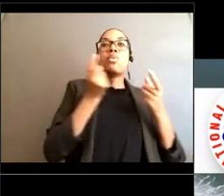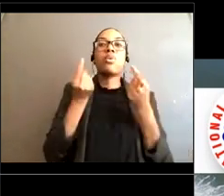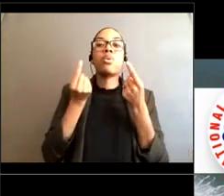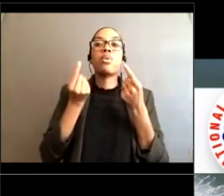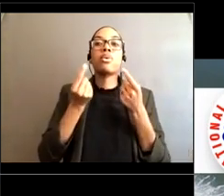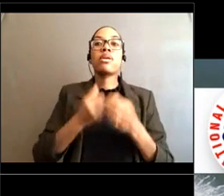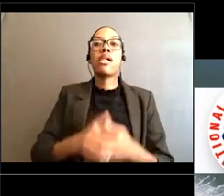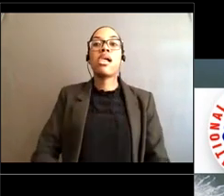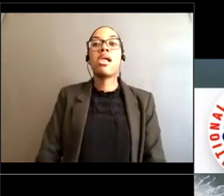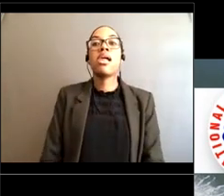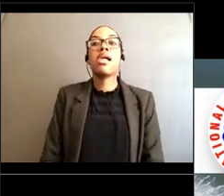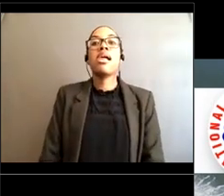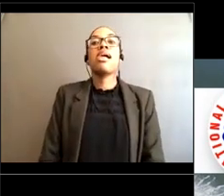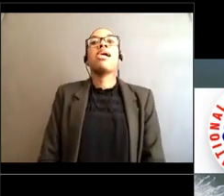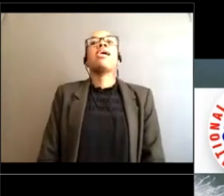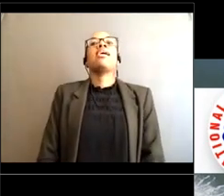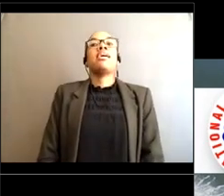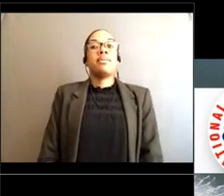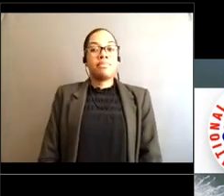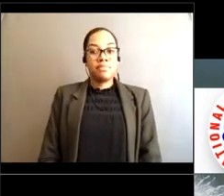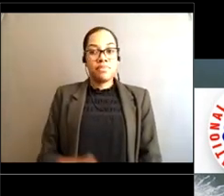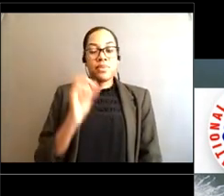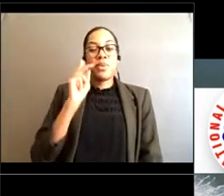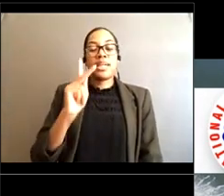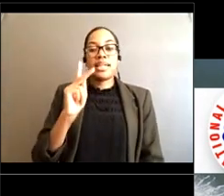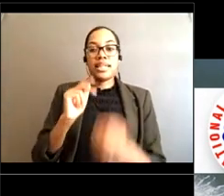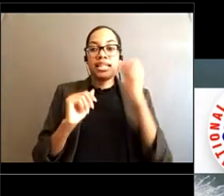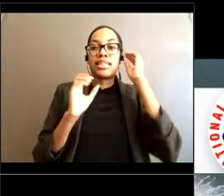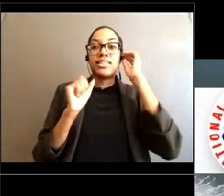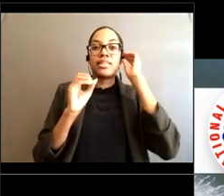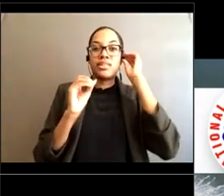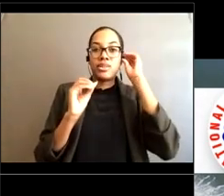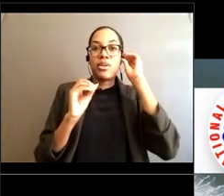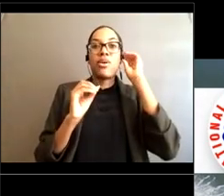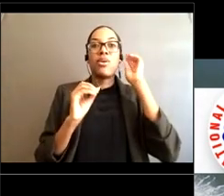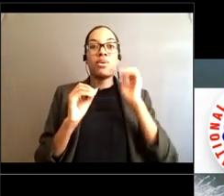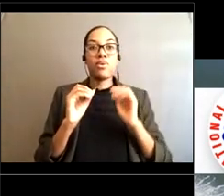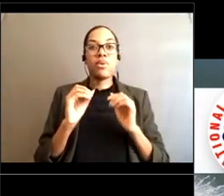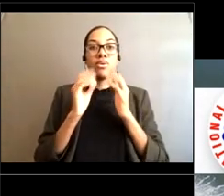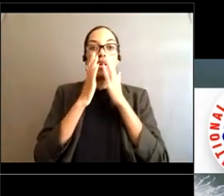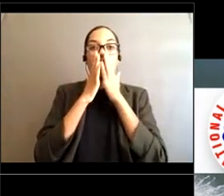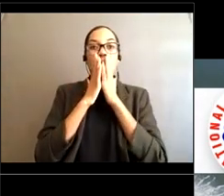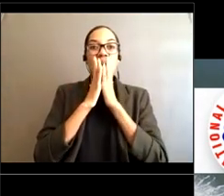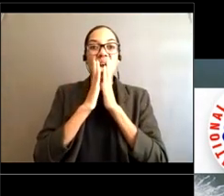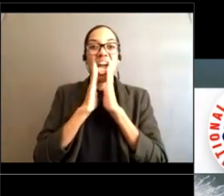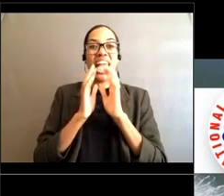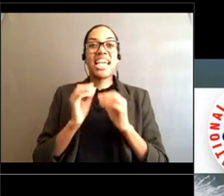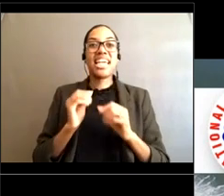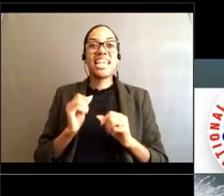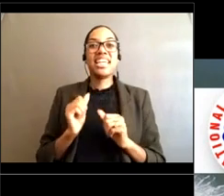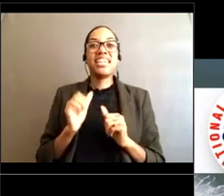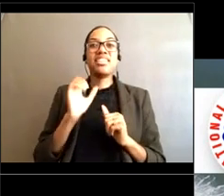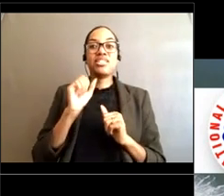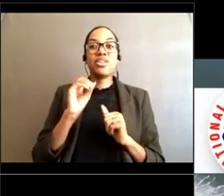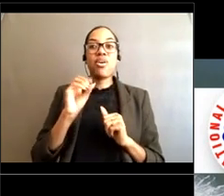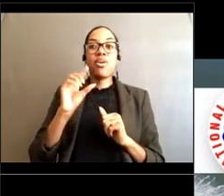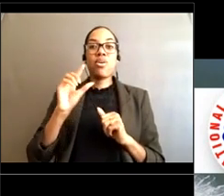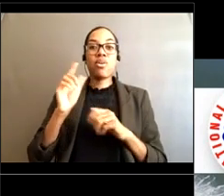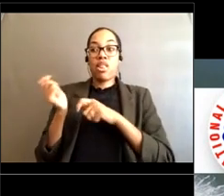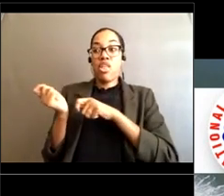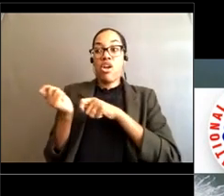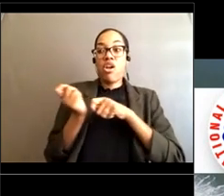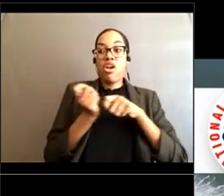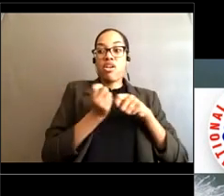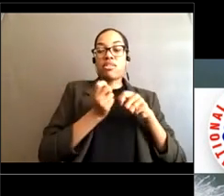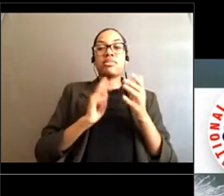So a long shore current goes parallel to the shore But it's usually kind of close to the water's edge